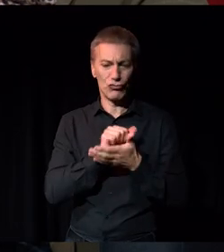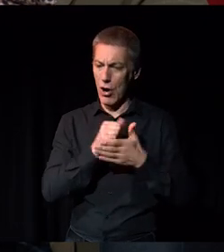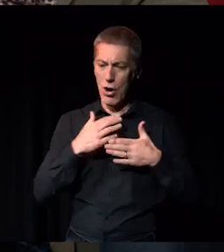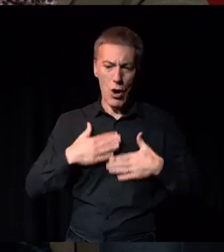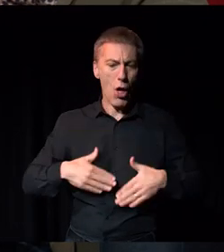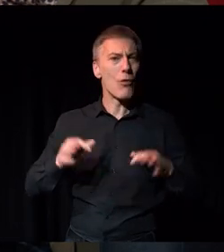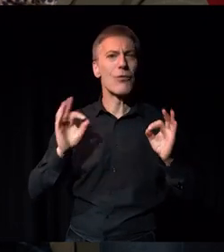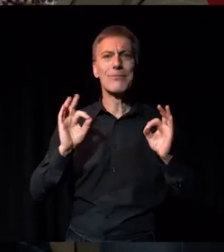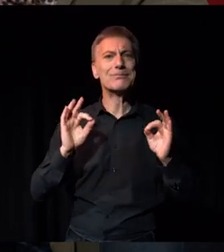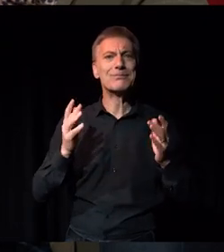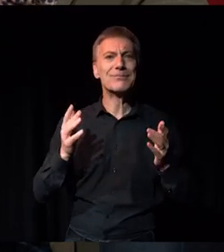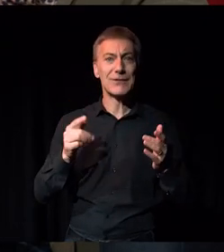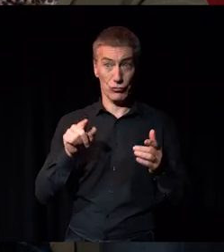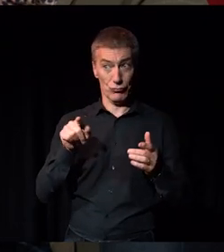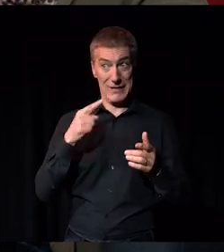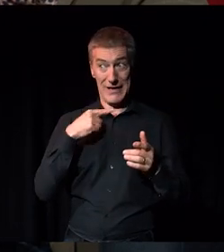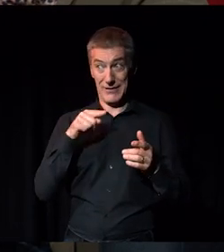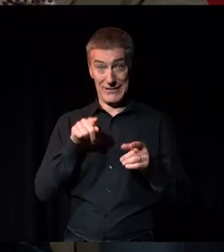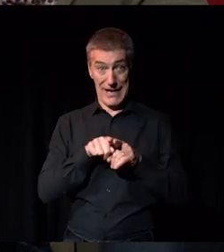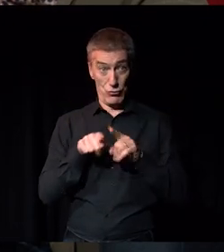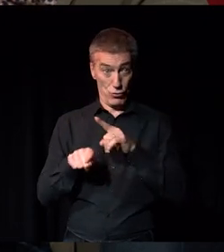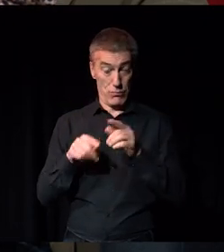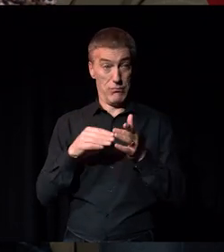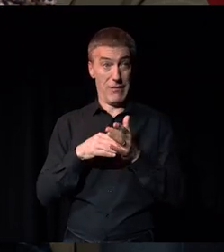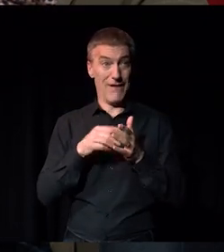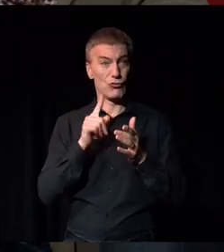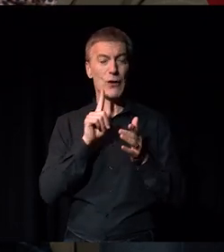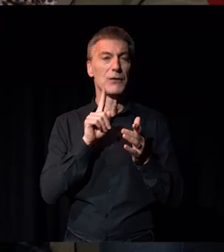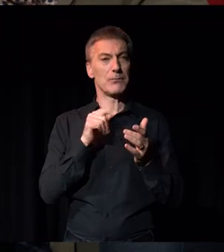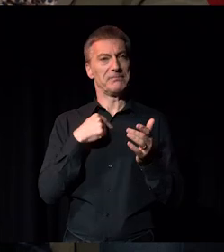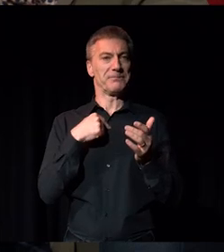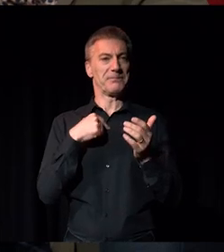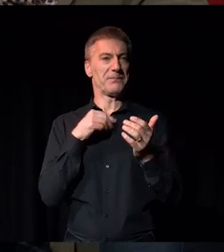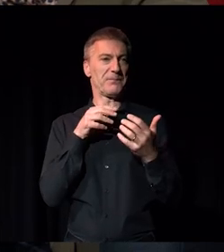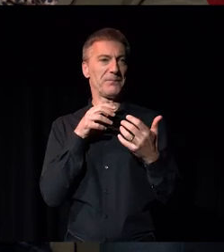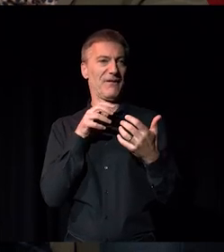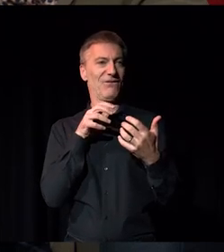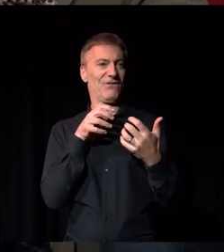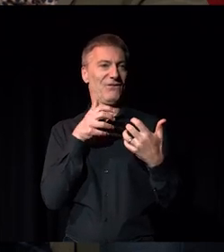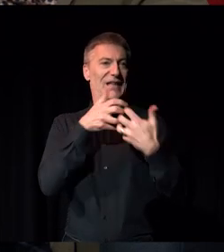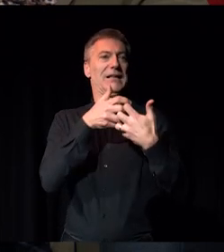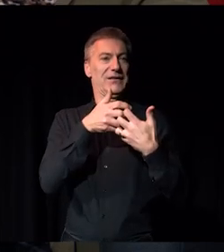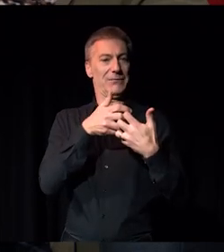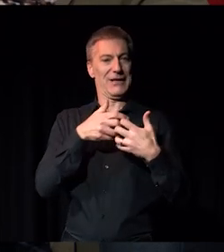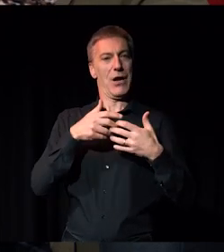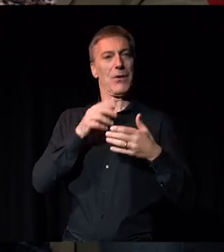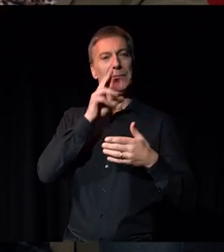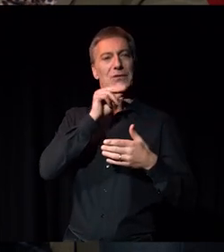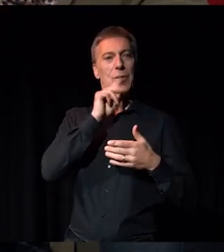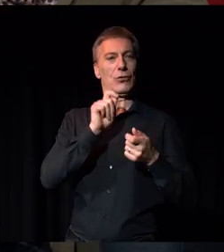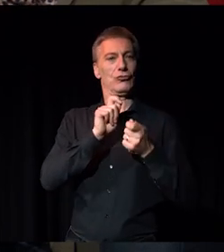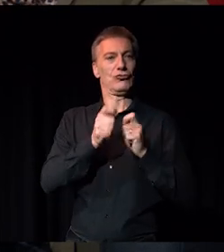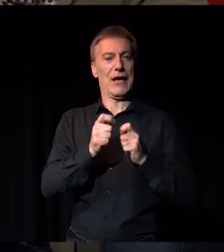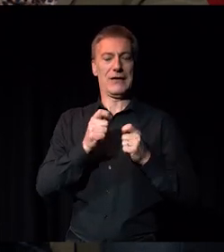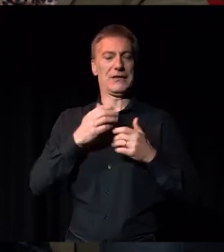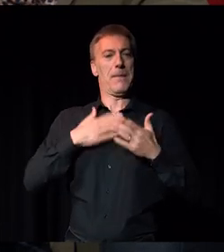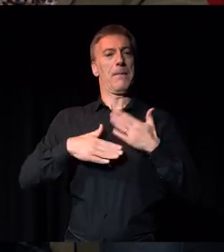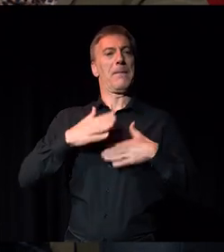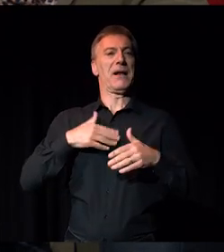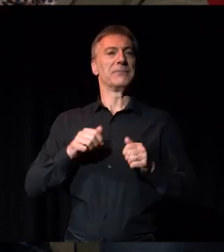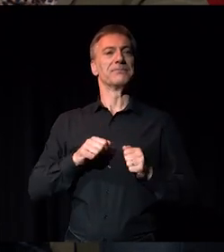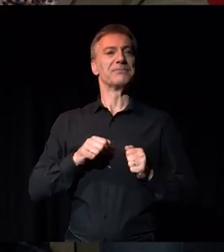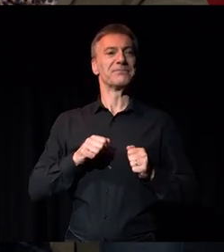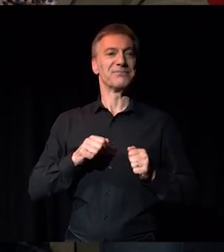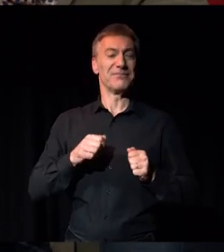first thing for me was, like you said, try and assimilate and change the way I spoke and to change the way I dressed and change my manner. And this is like a working